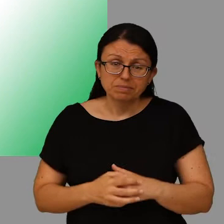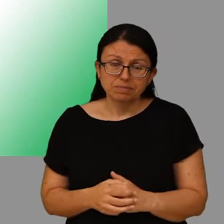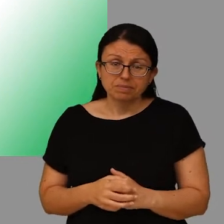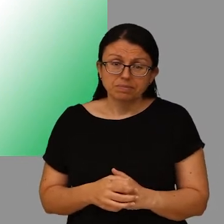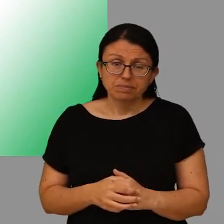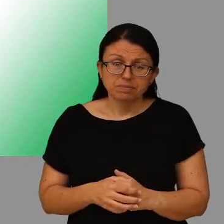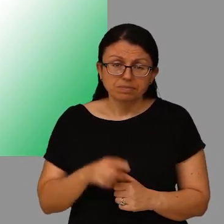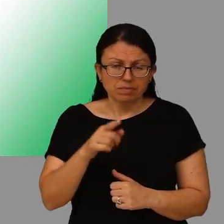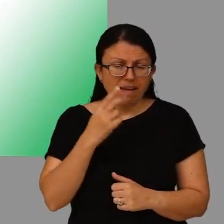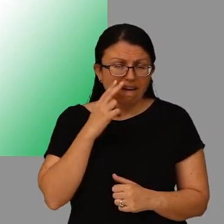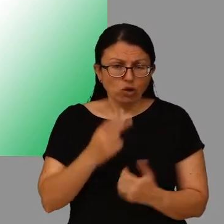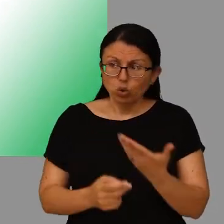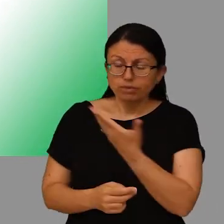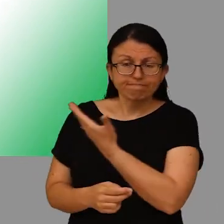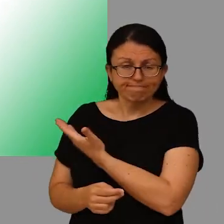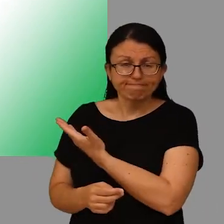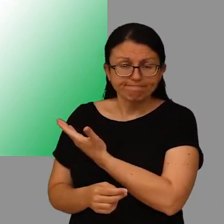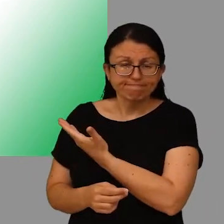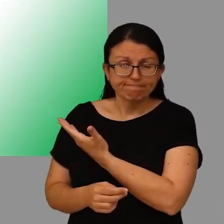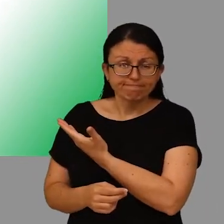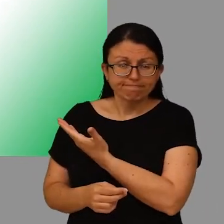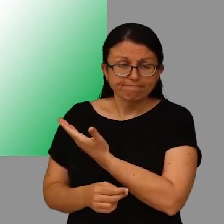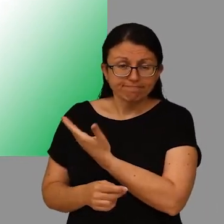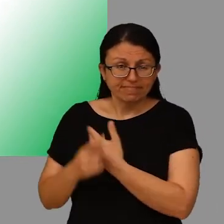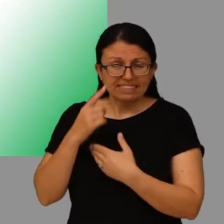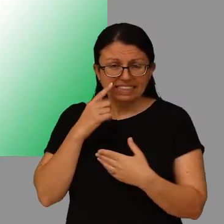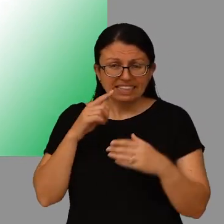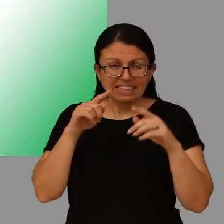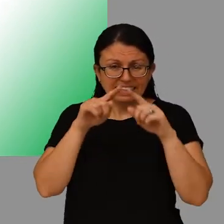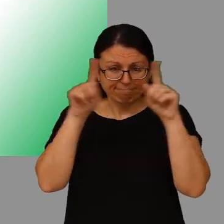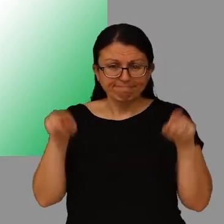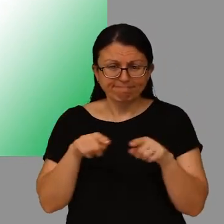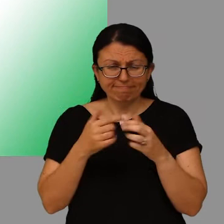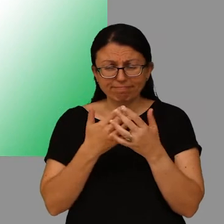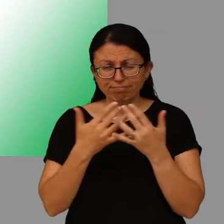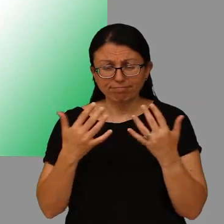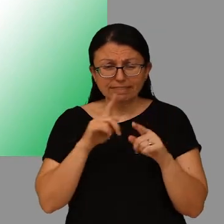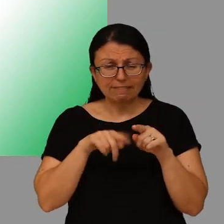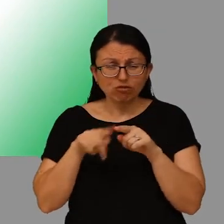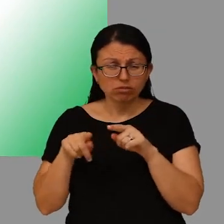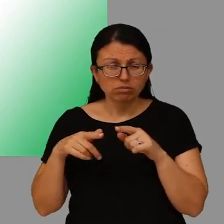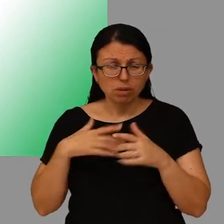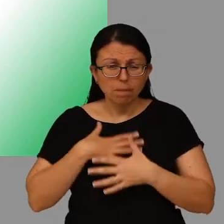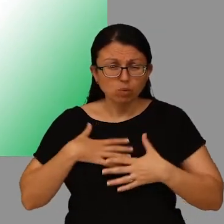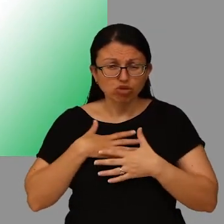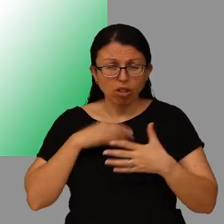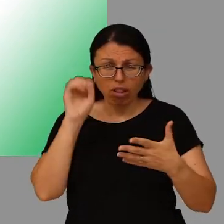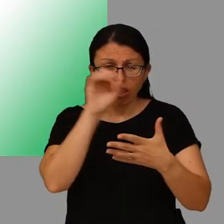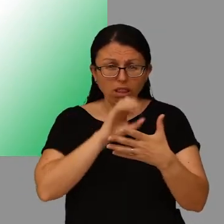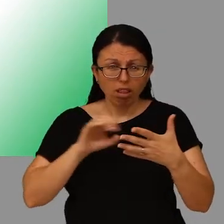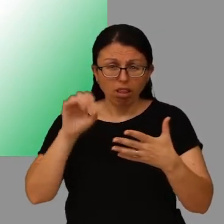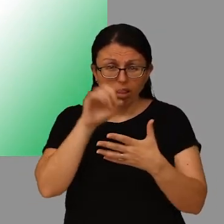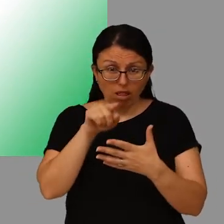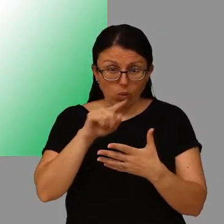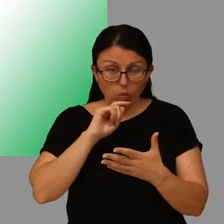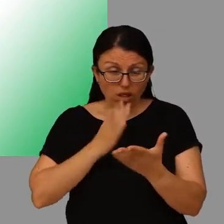If you have a look at our diagram you can see that there is just emotions all over the place and you may well find that you pass through